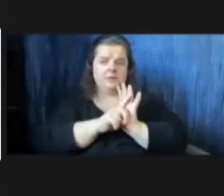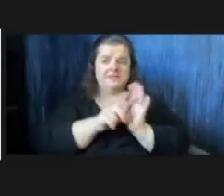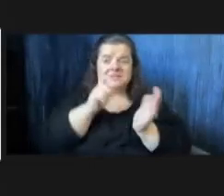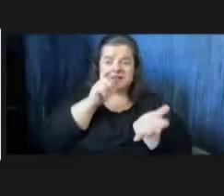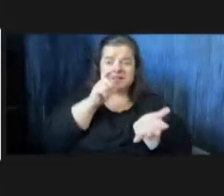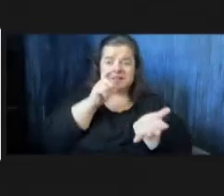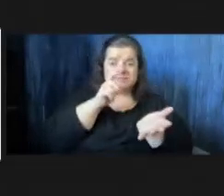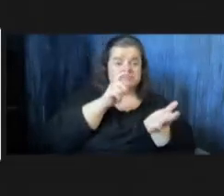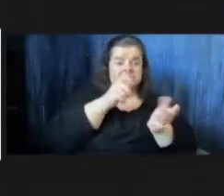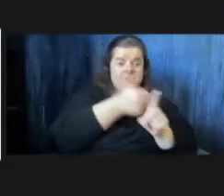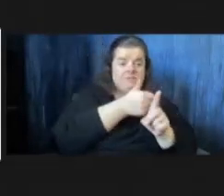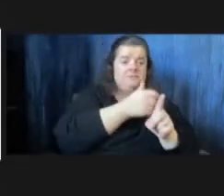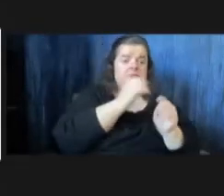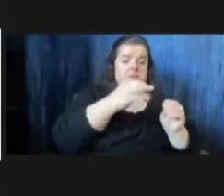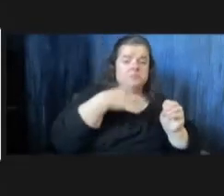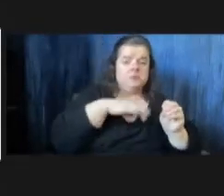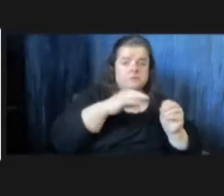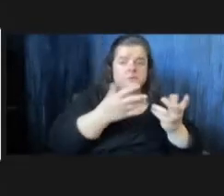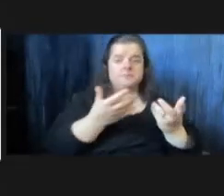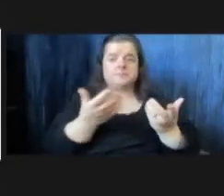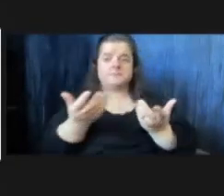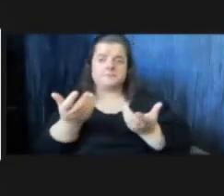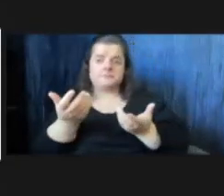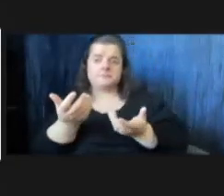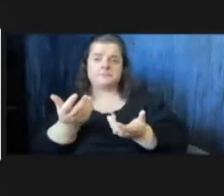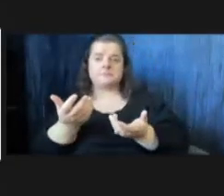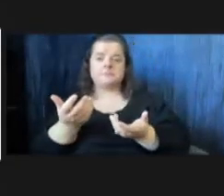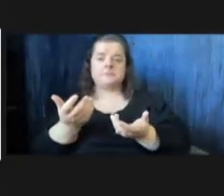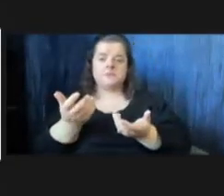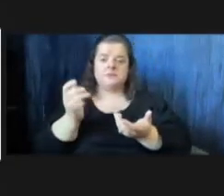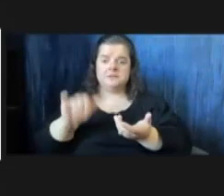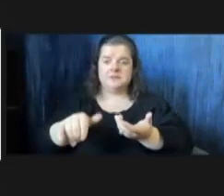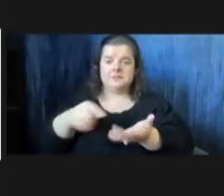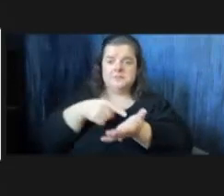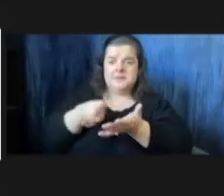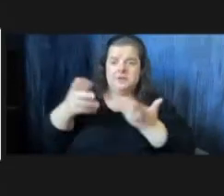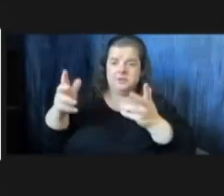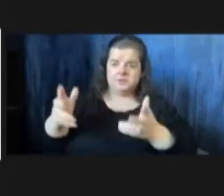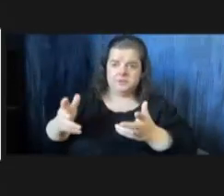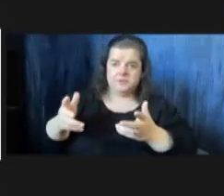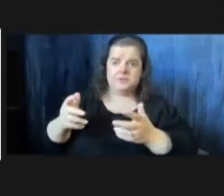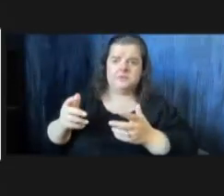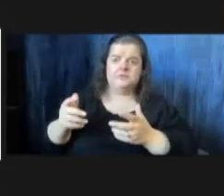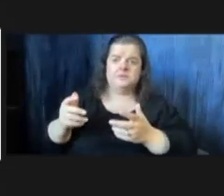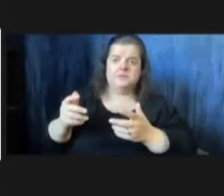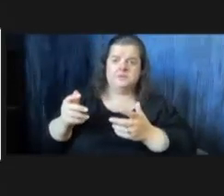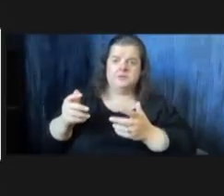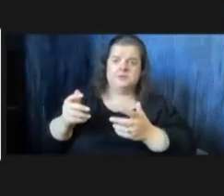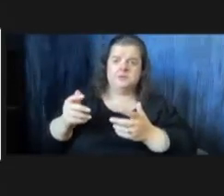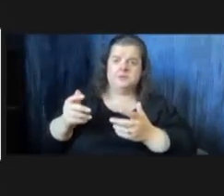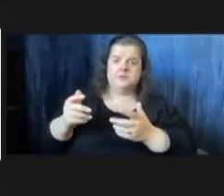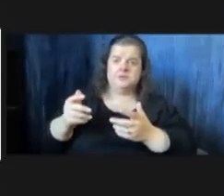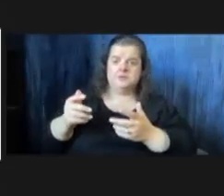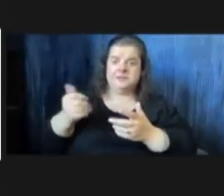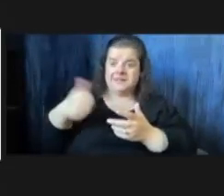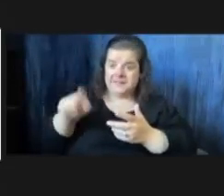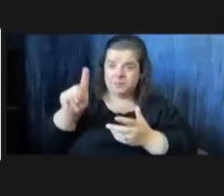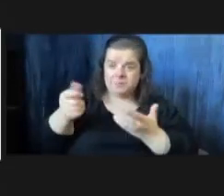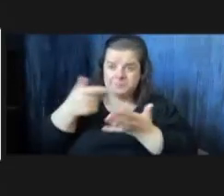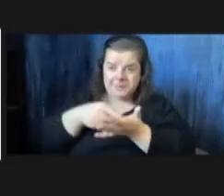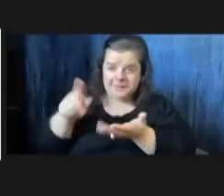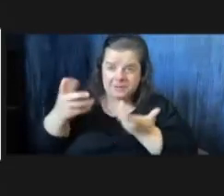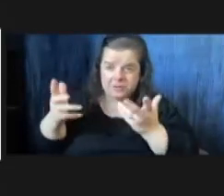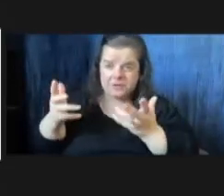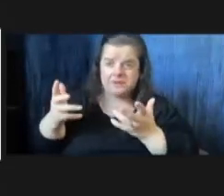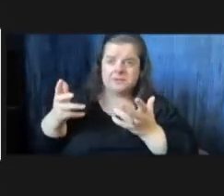have we started receiving payment already no did they did i don't think so and and does that just go moving